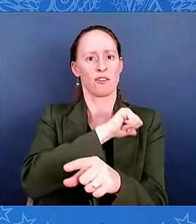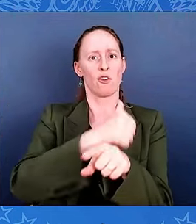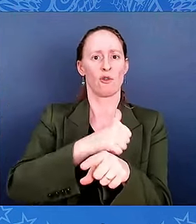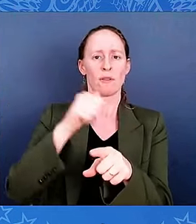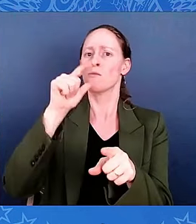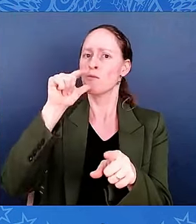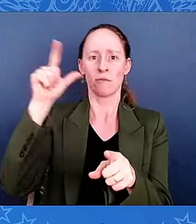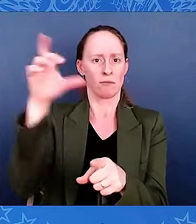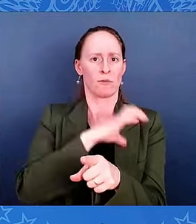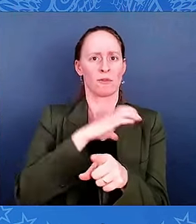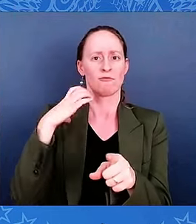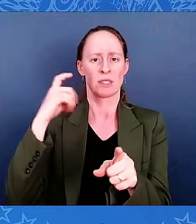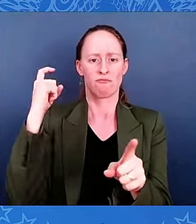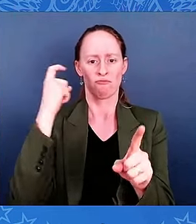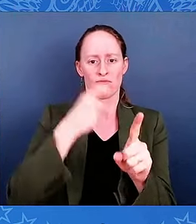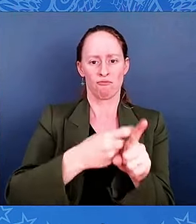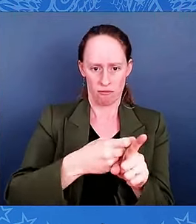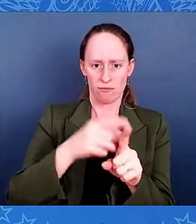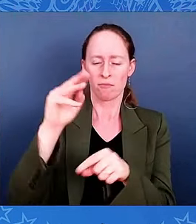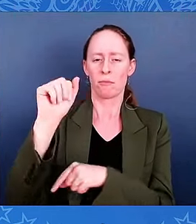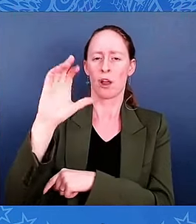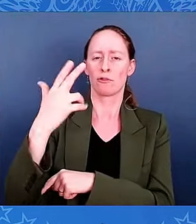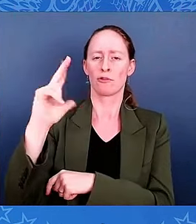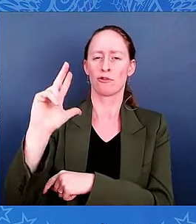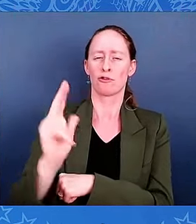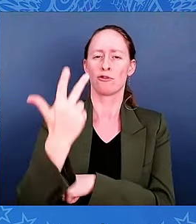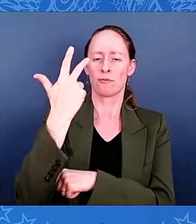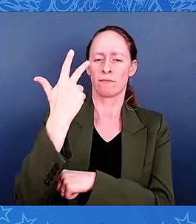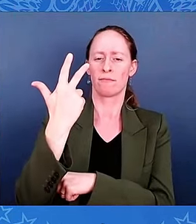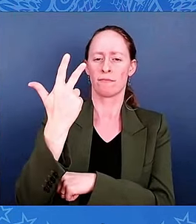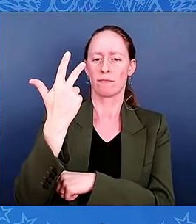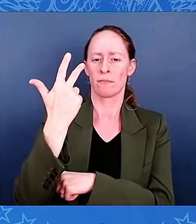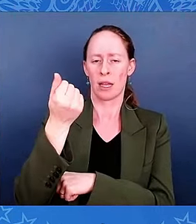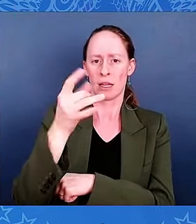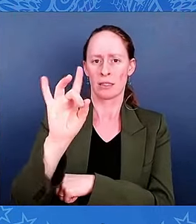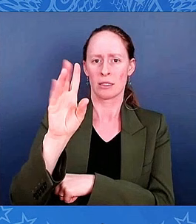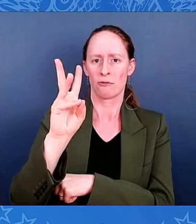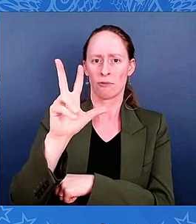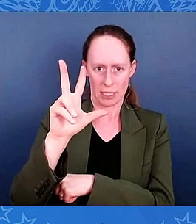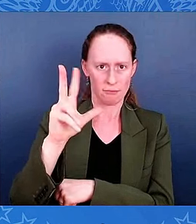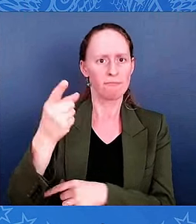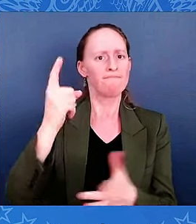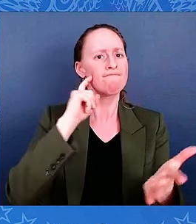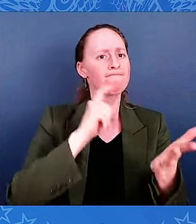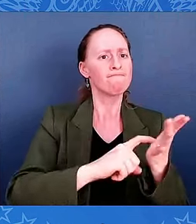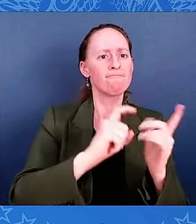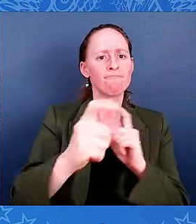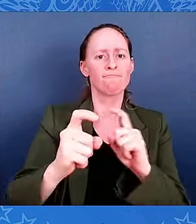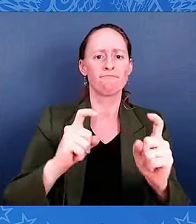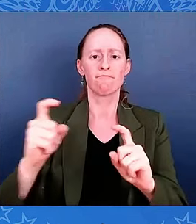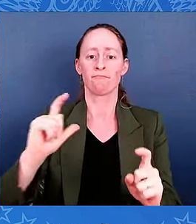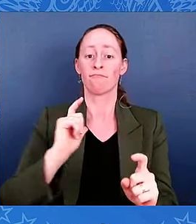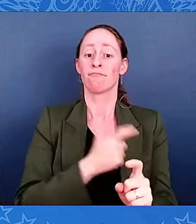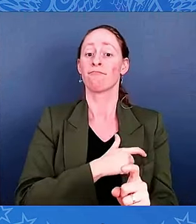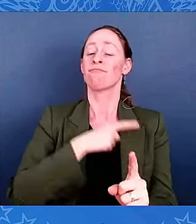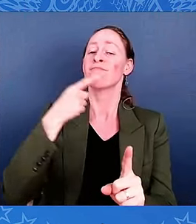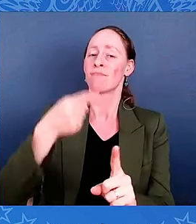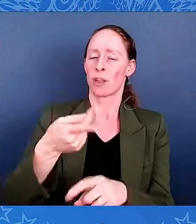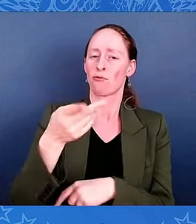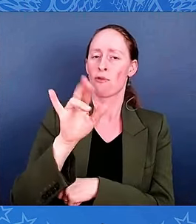awarded in the name of Congress the Medal of Honor to Private Philip G. Shadrach and Private George D. Wilson,